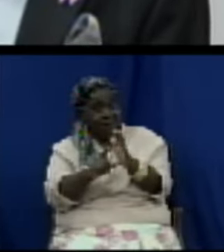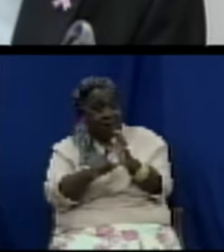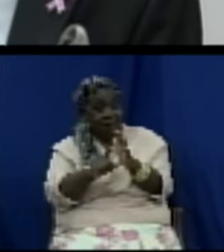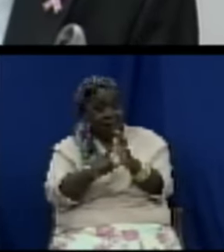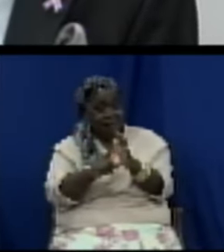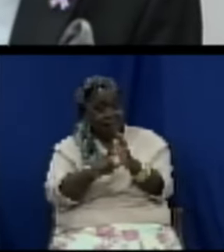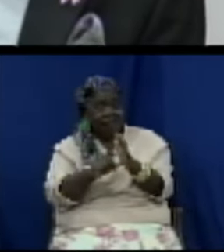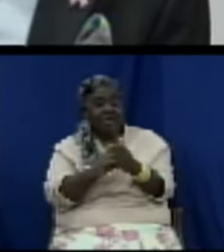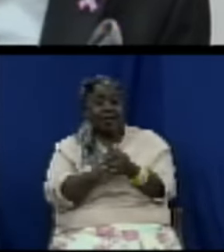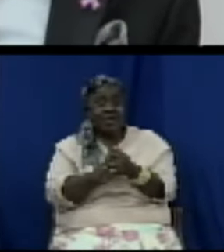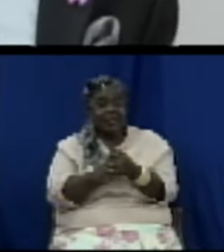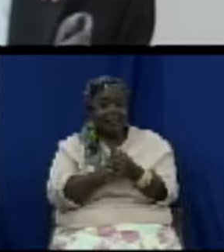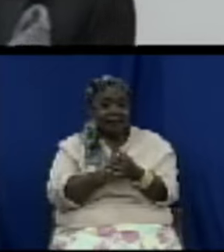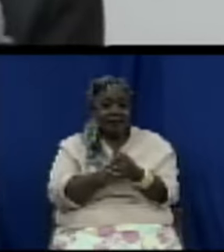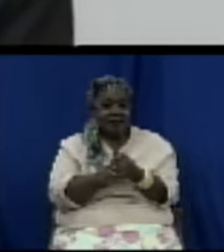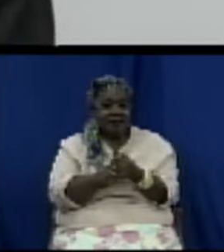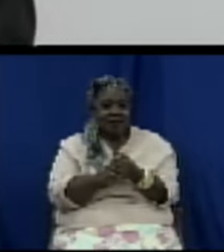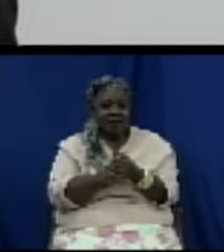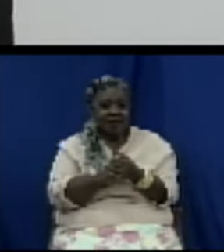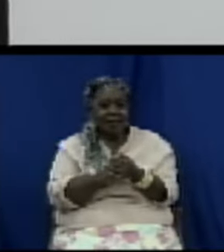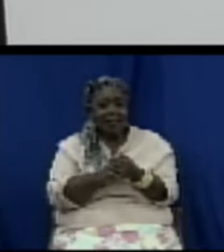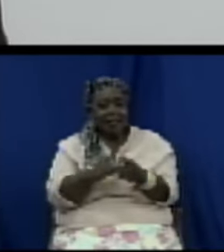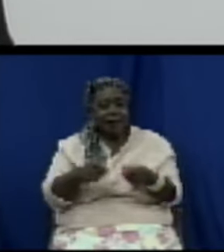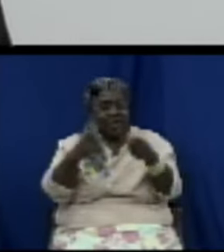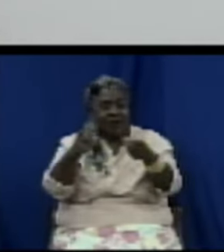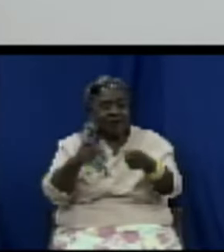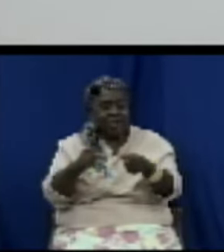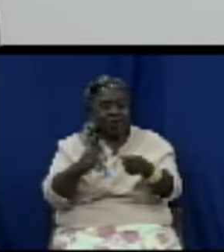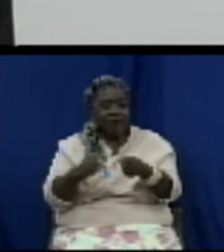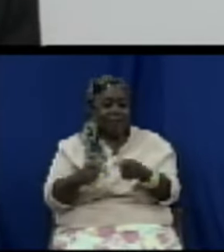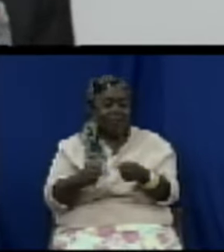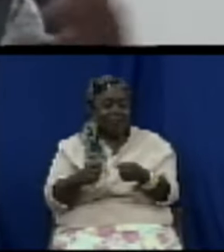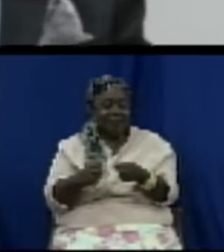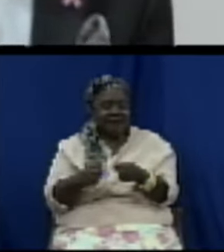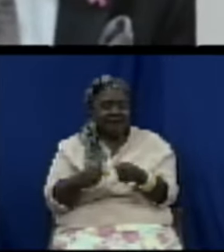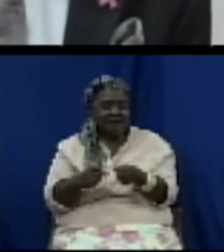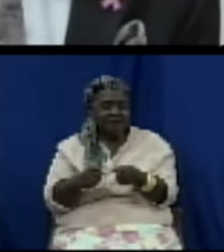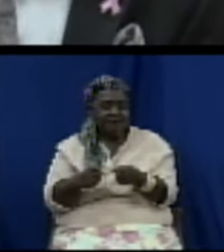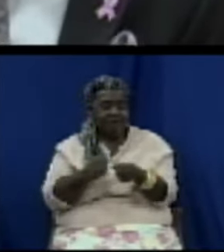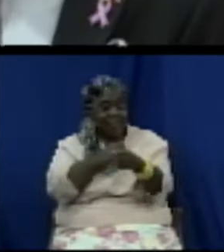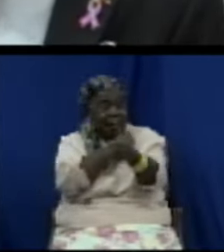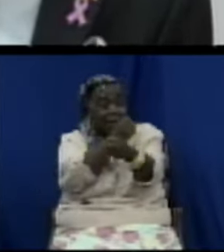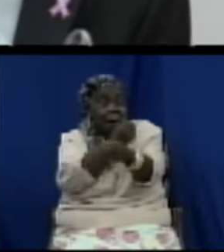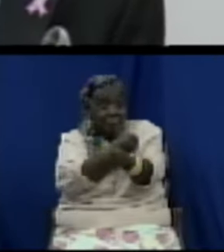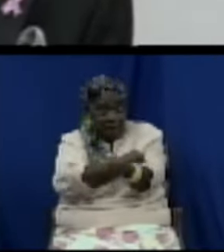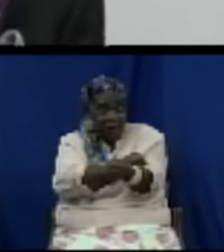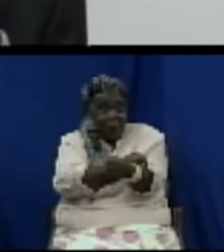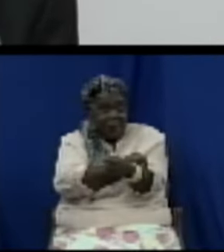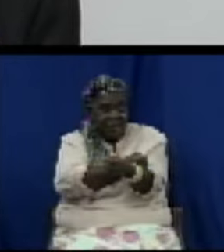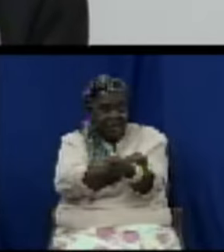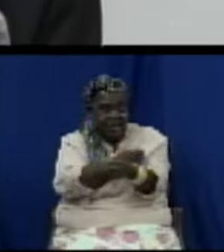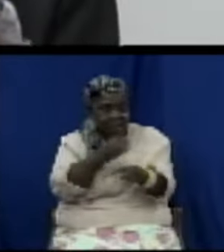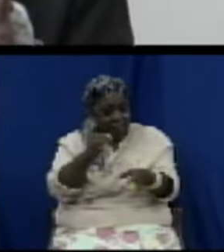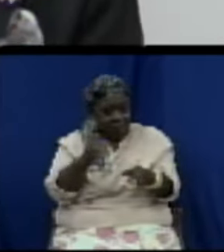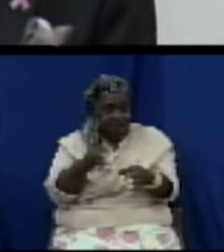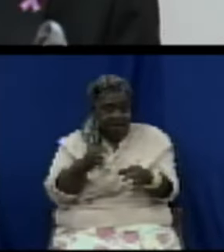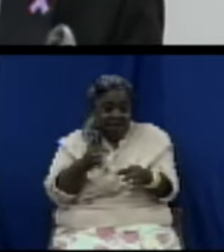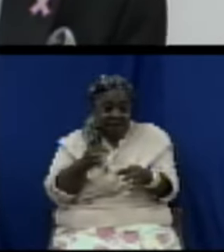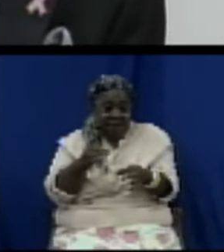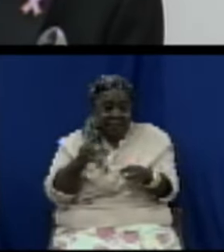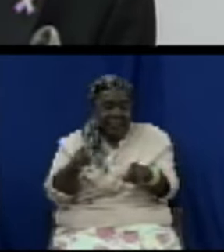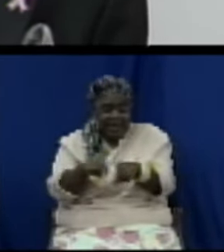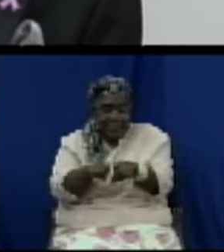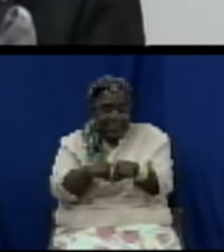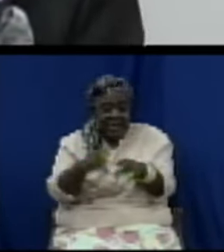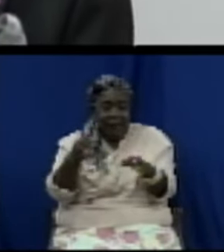it is empowered to behave as if it is a court and this